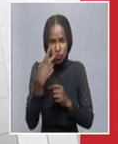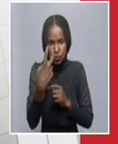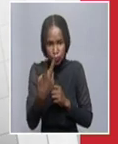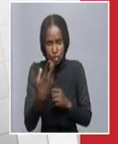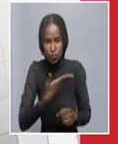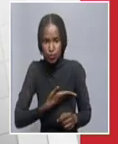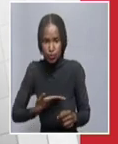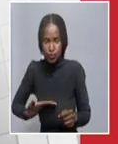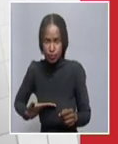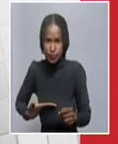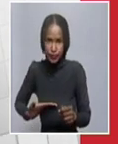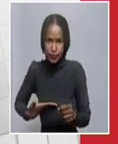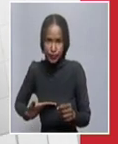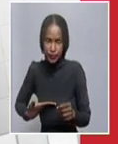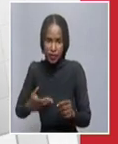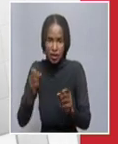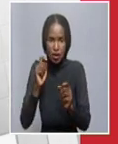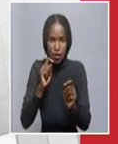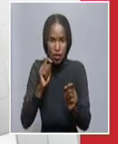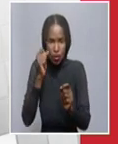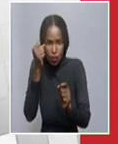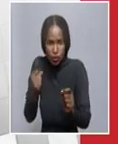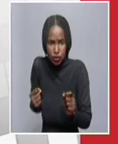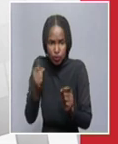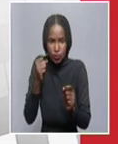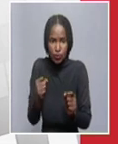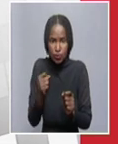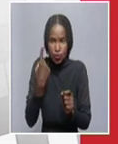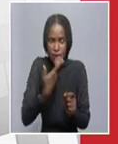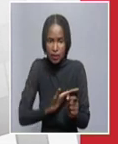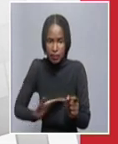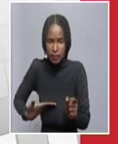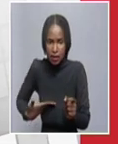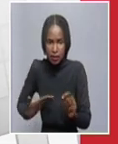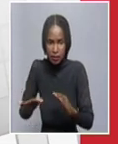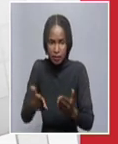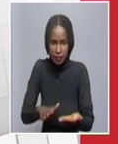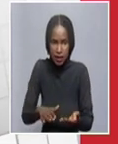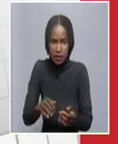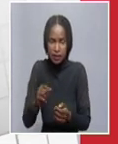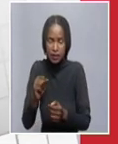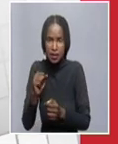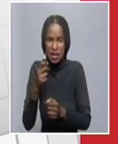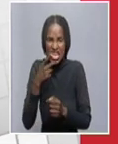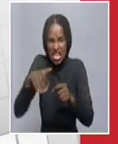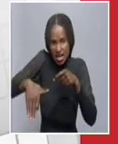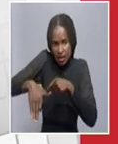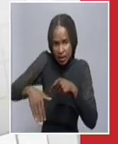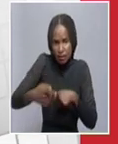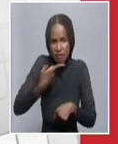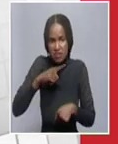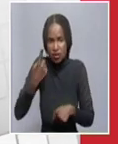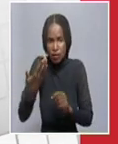female, Oshikuku, one female, and Katima Mulilo, one male.